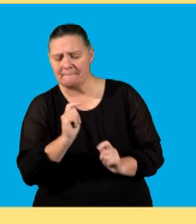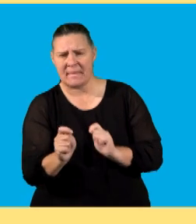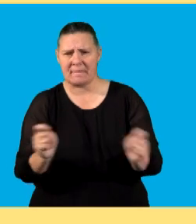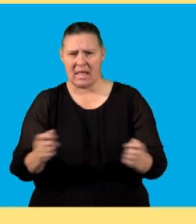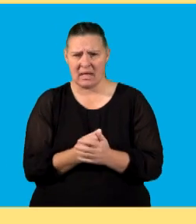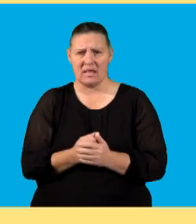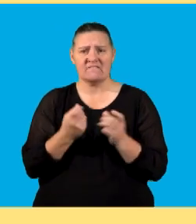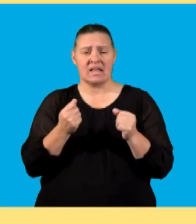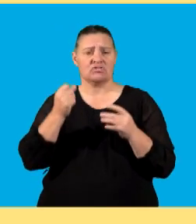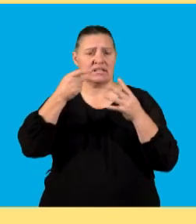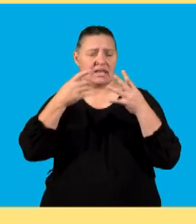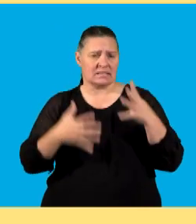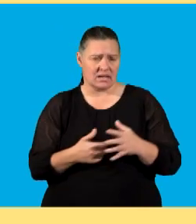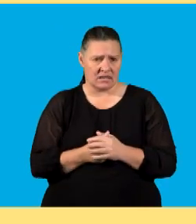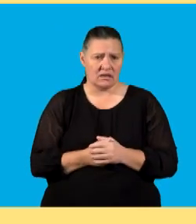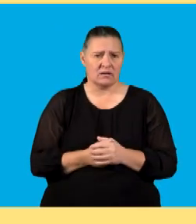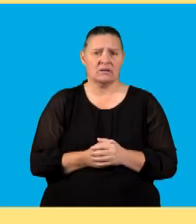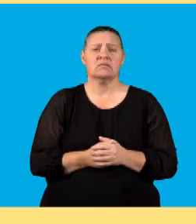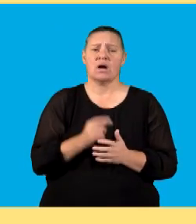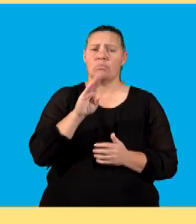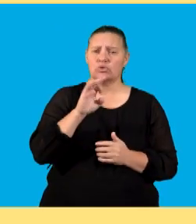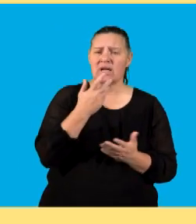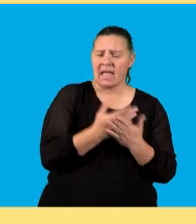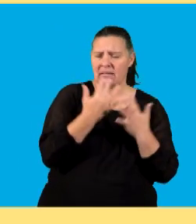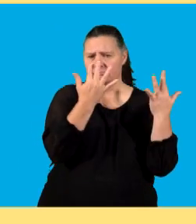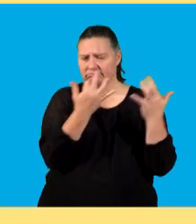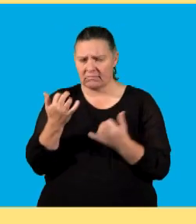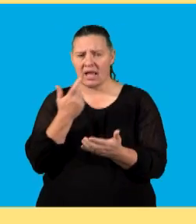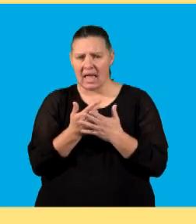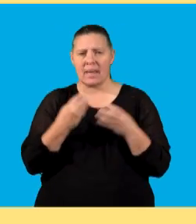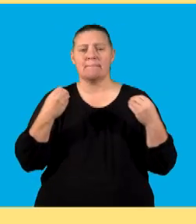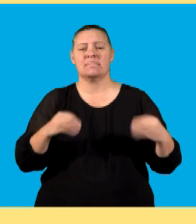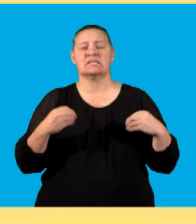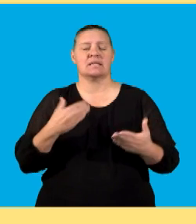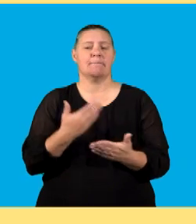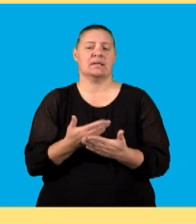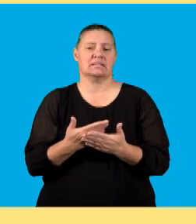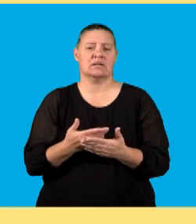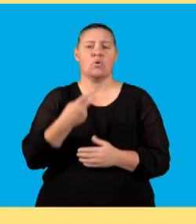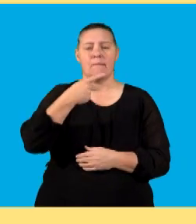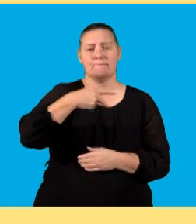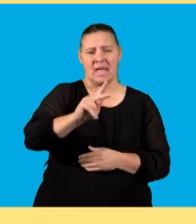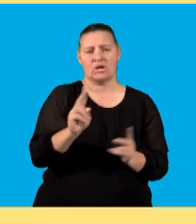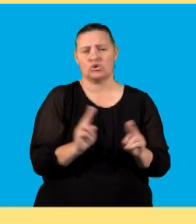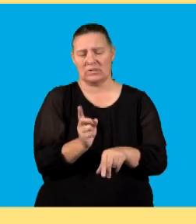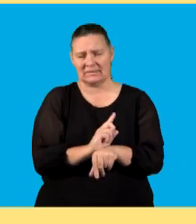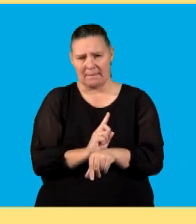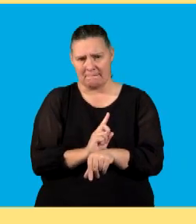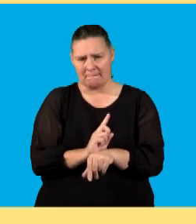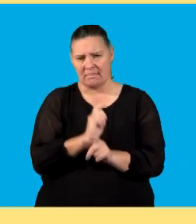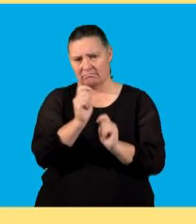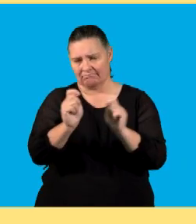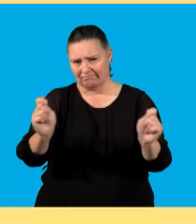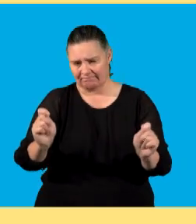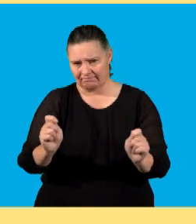debts. Name one financial indicator that BUSI can calculate to determine the business's ability to pay